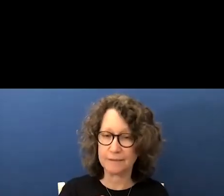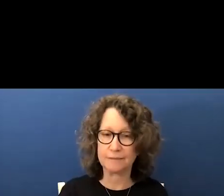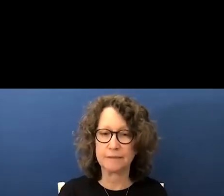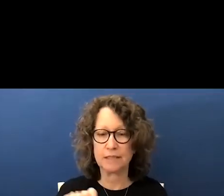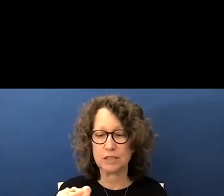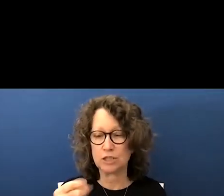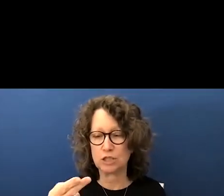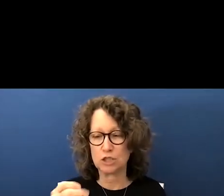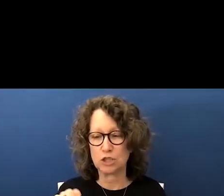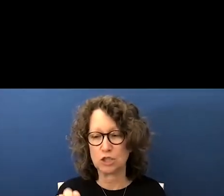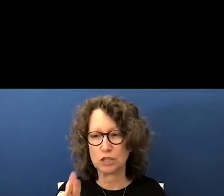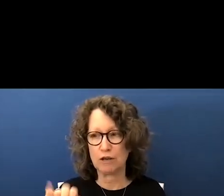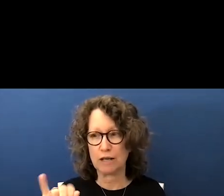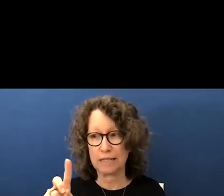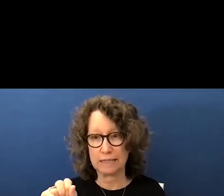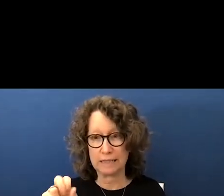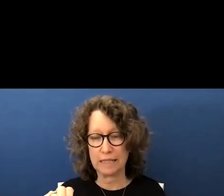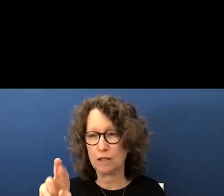sheridan rosenberg